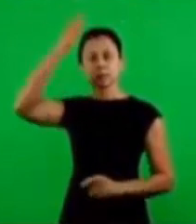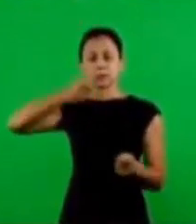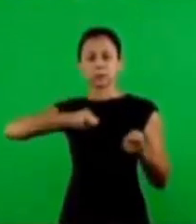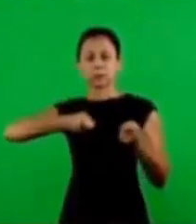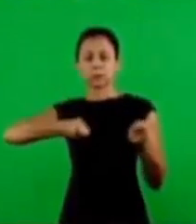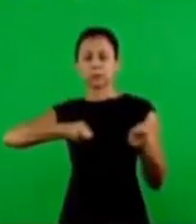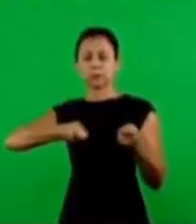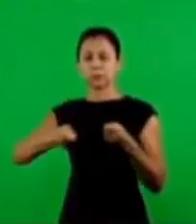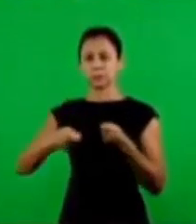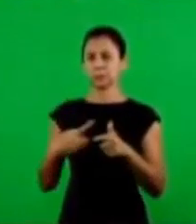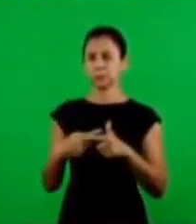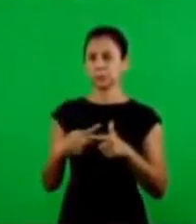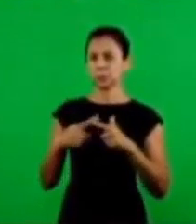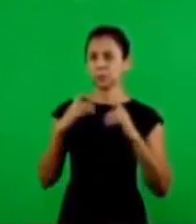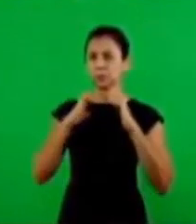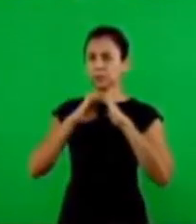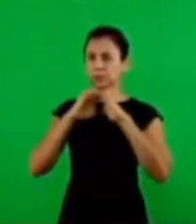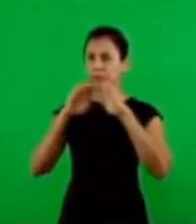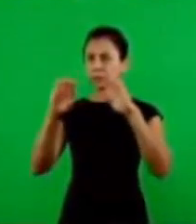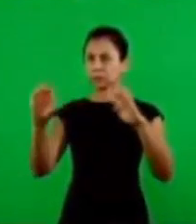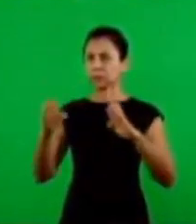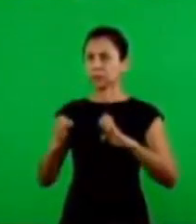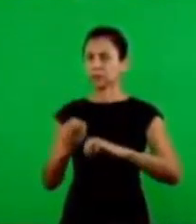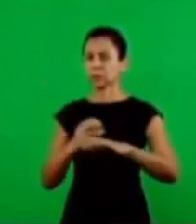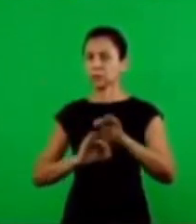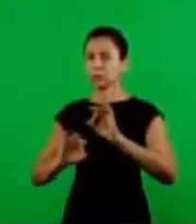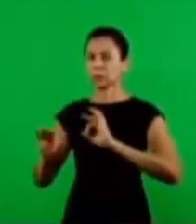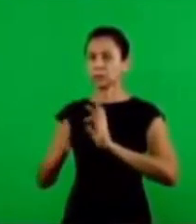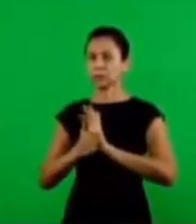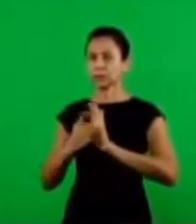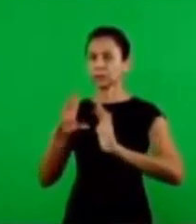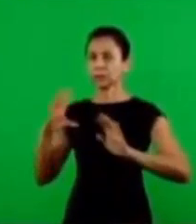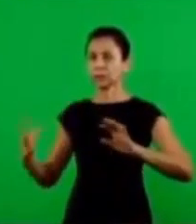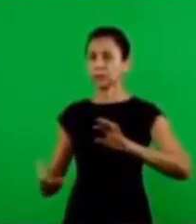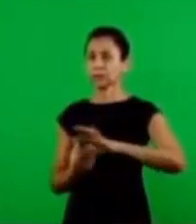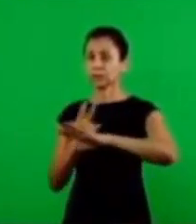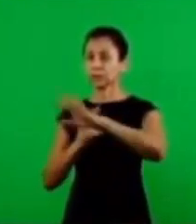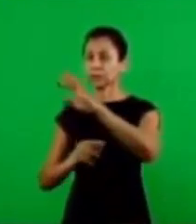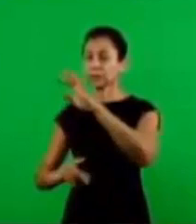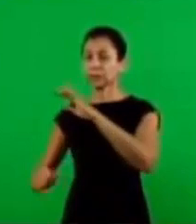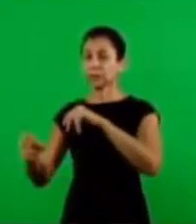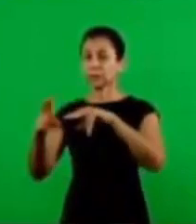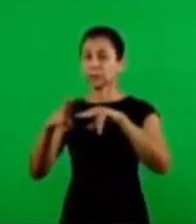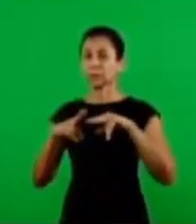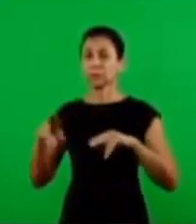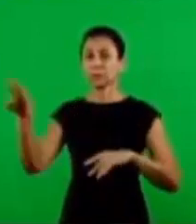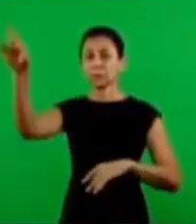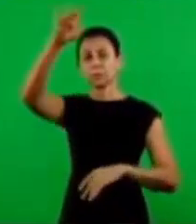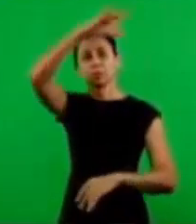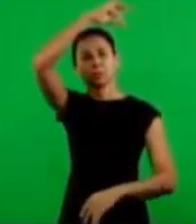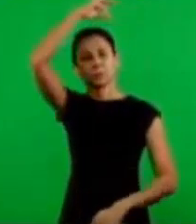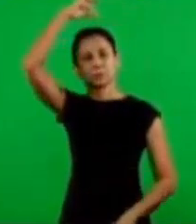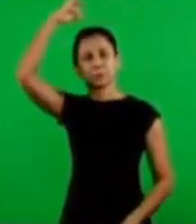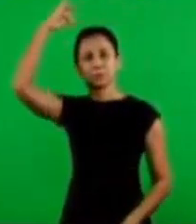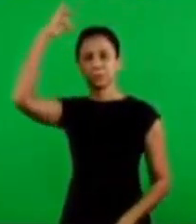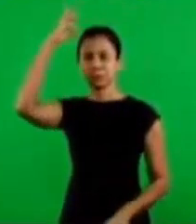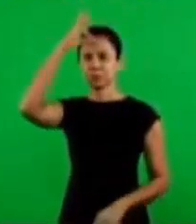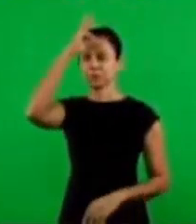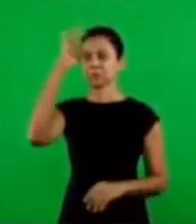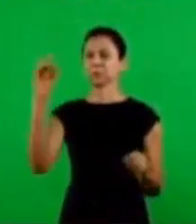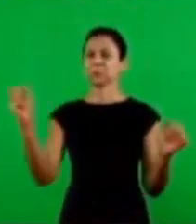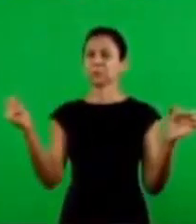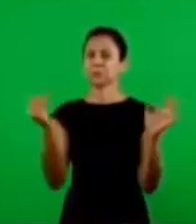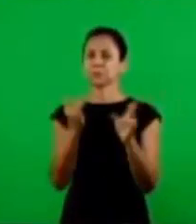the holy spirit controls it because the eternal gospel is a gift that comes through the holy spirit and now